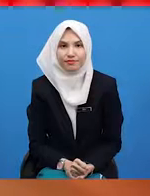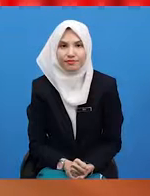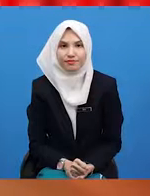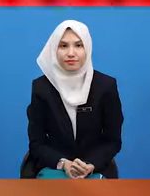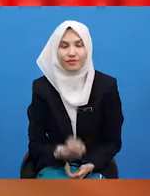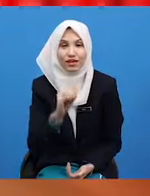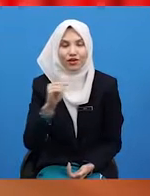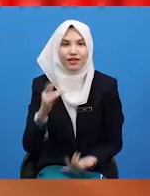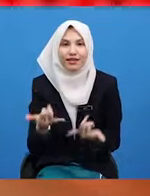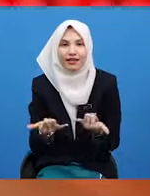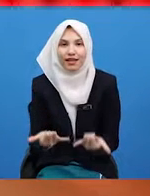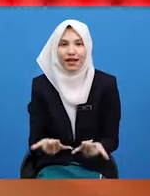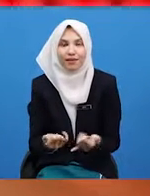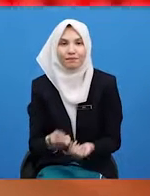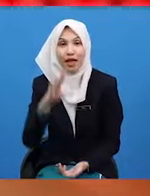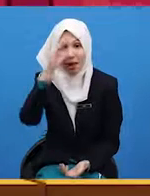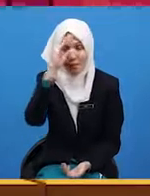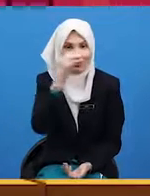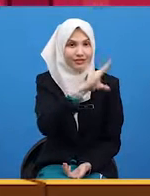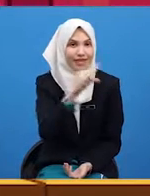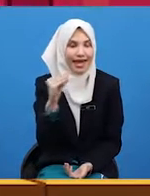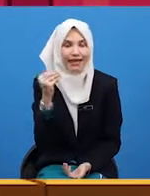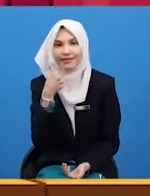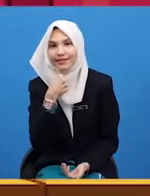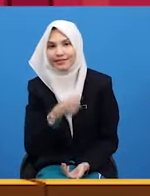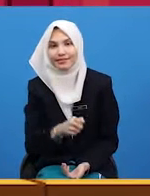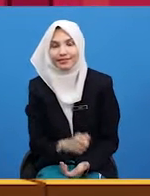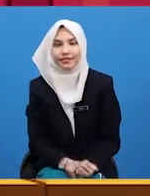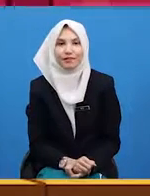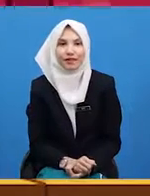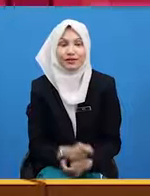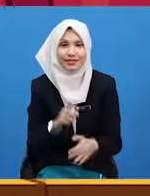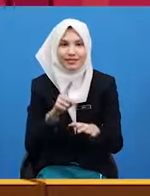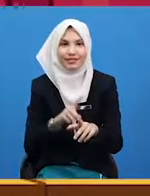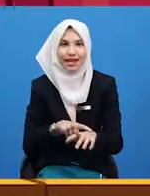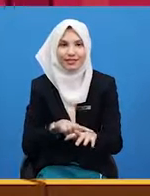Okay now boys and girls, it's challenge time.